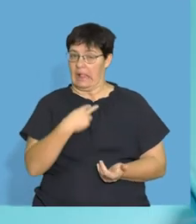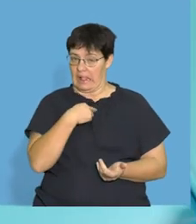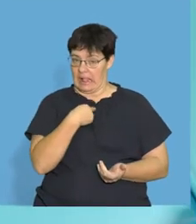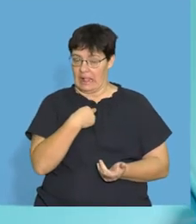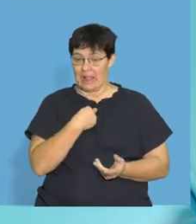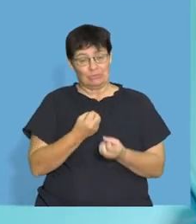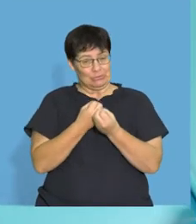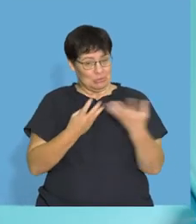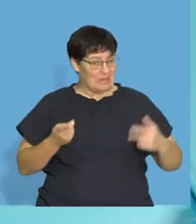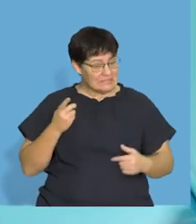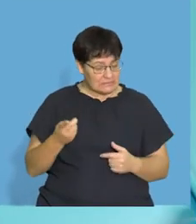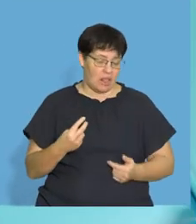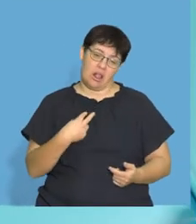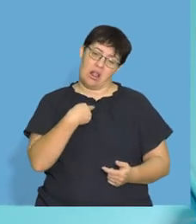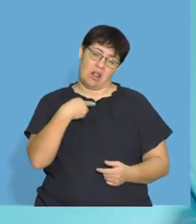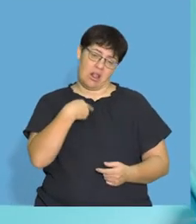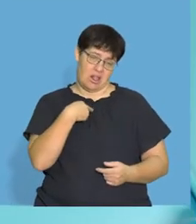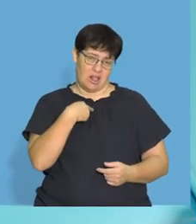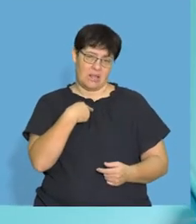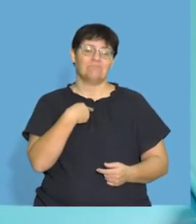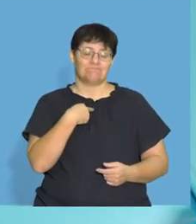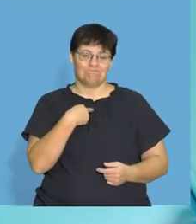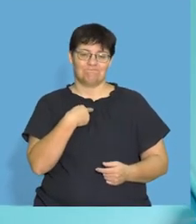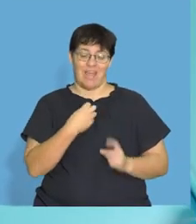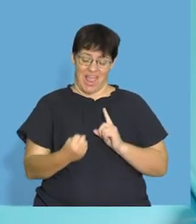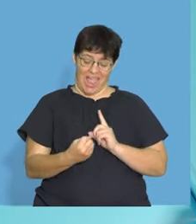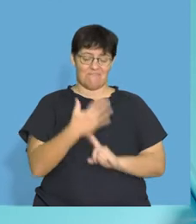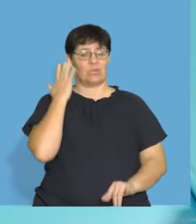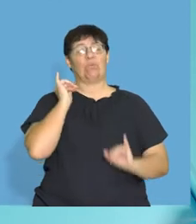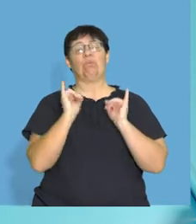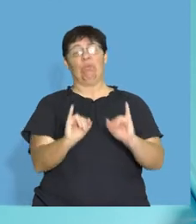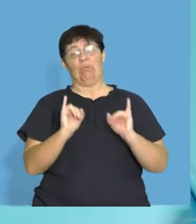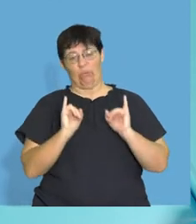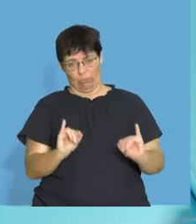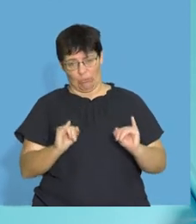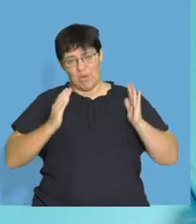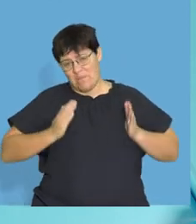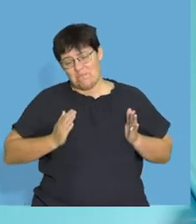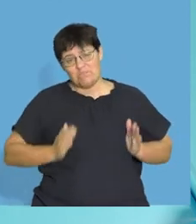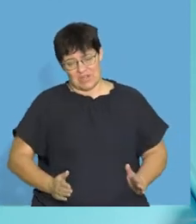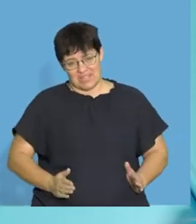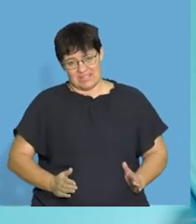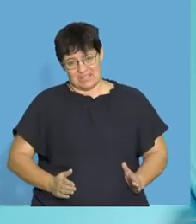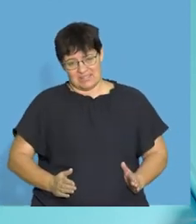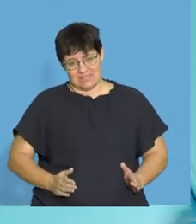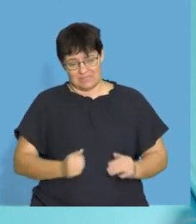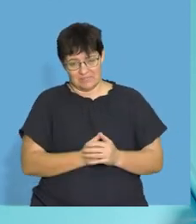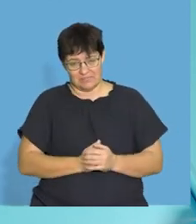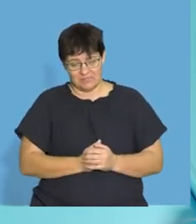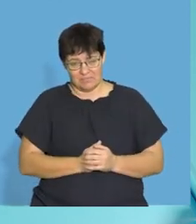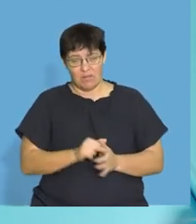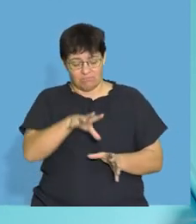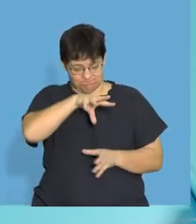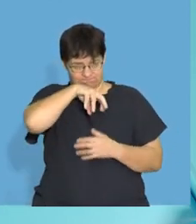too much of this, unfortunately, has serious effects on how our body absorbs it and